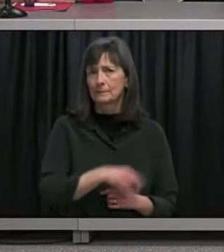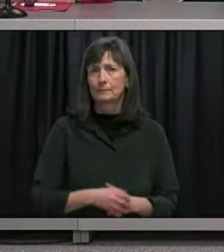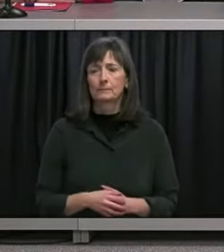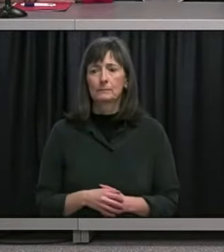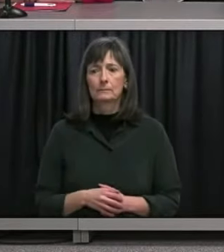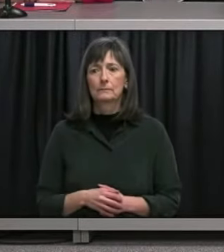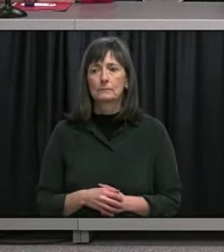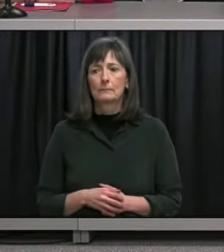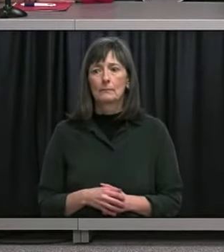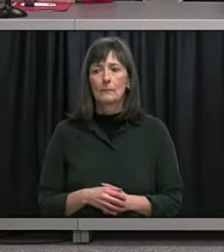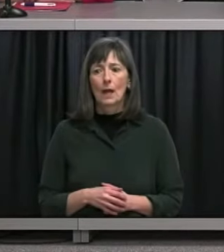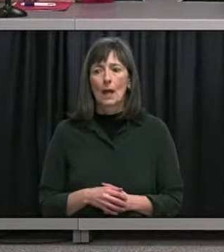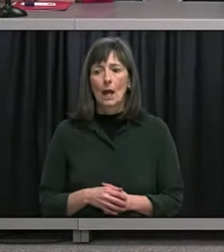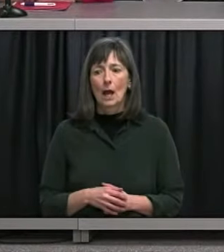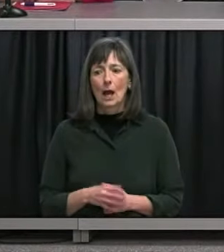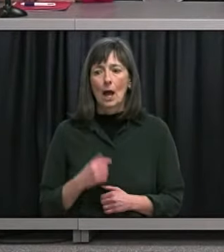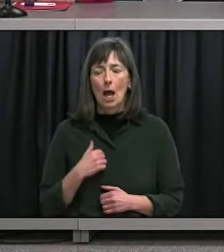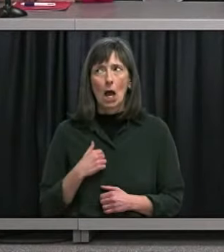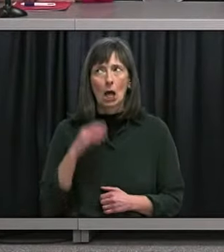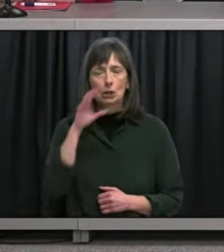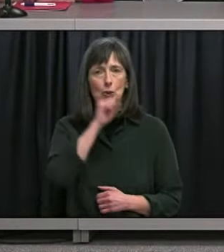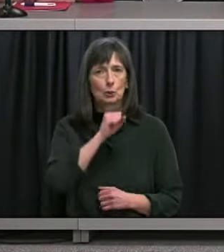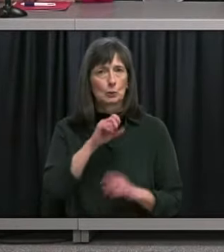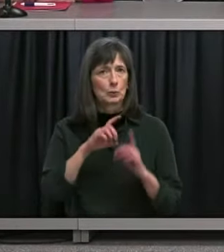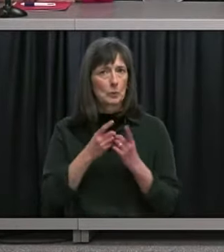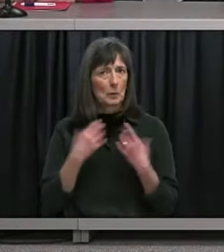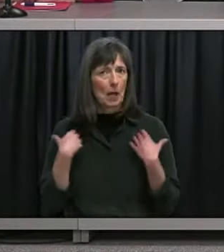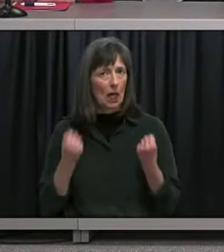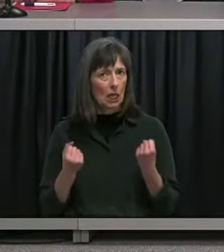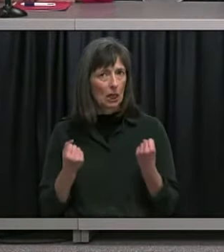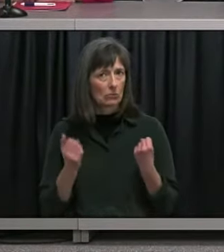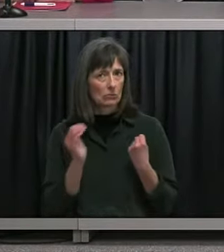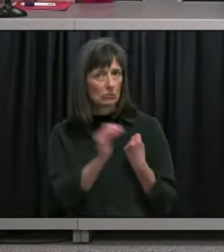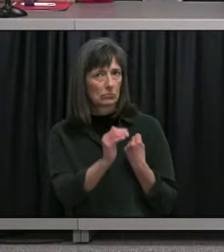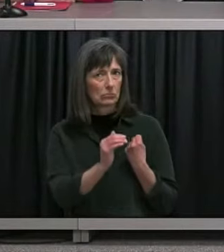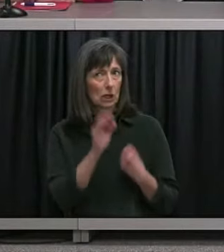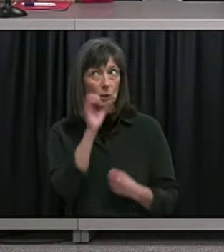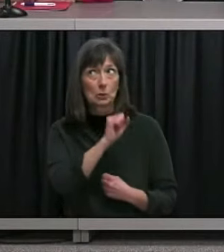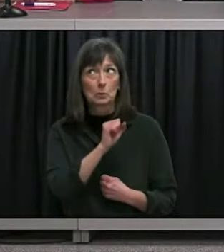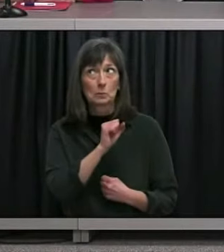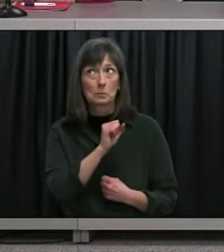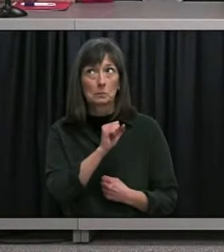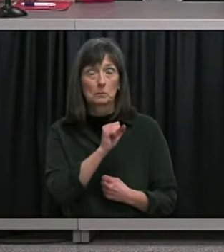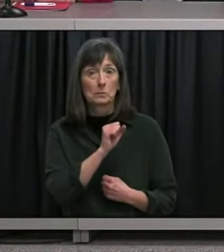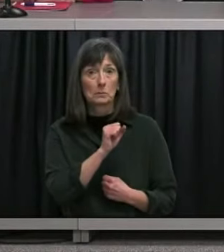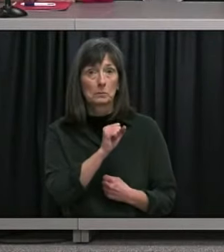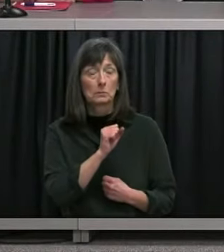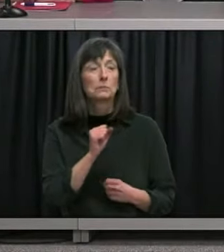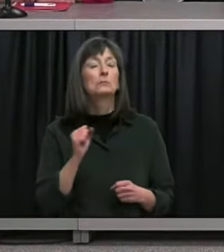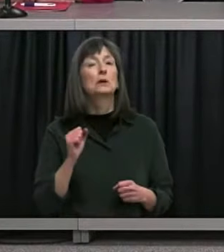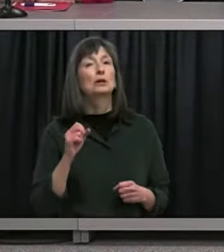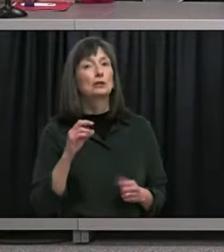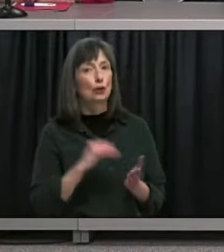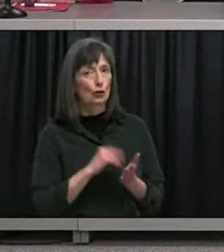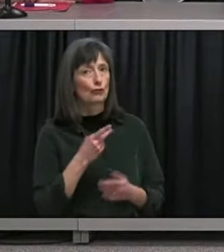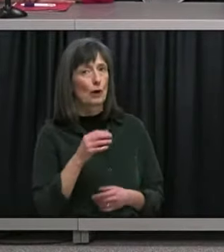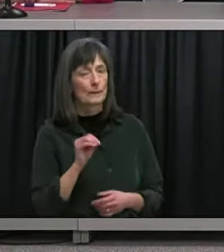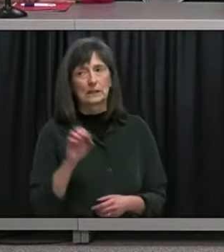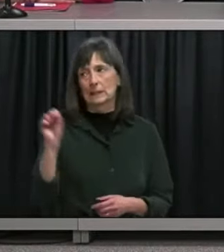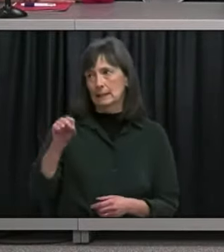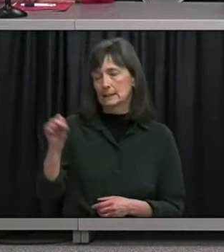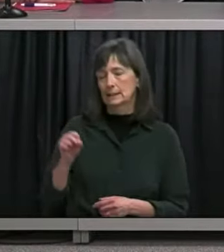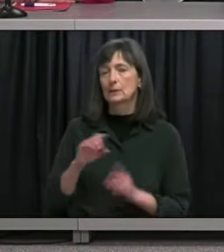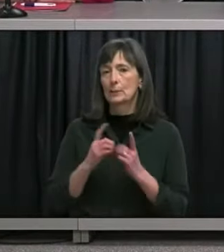I'm assuming that came through the Department of Health that is correct yeah thank you